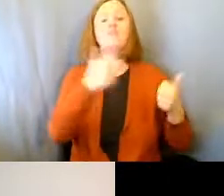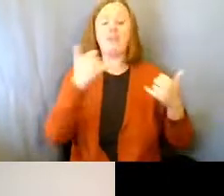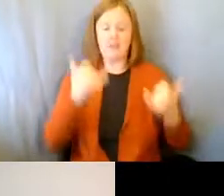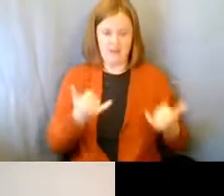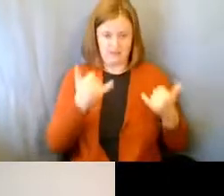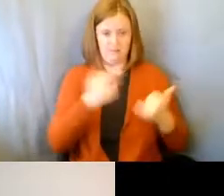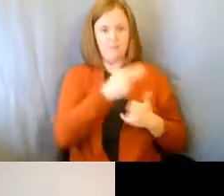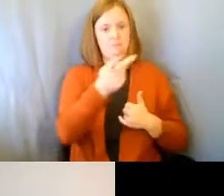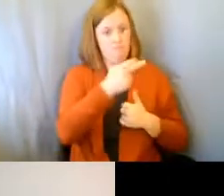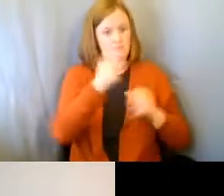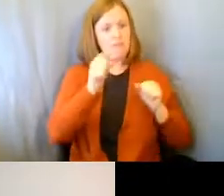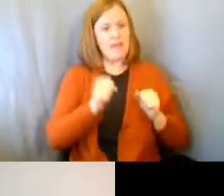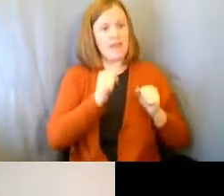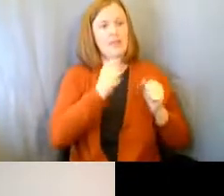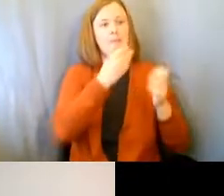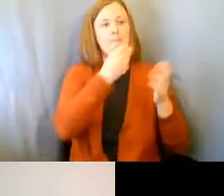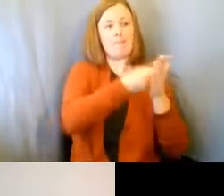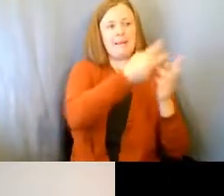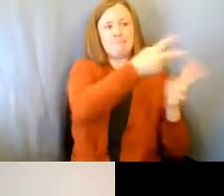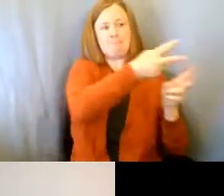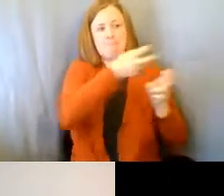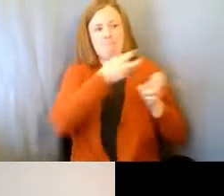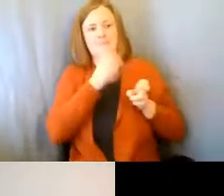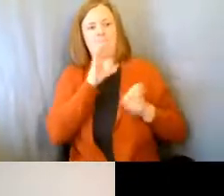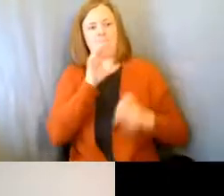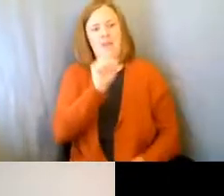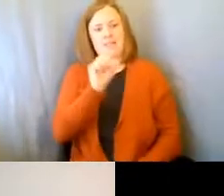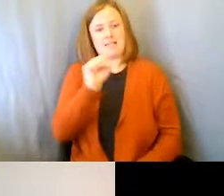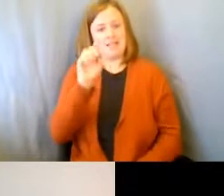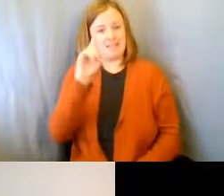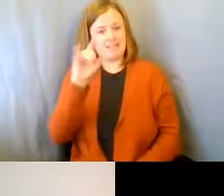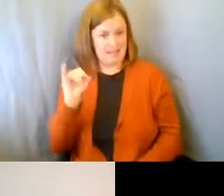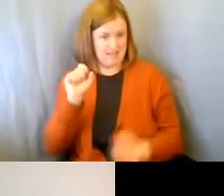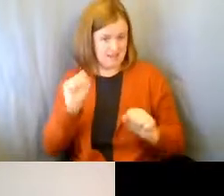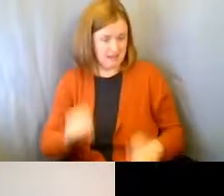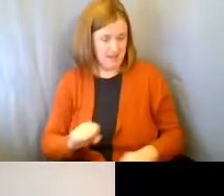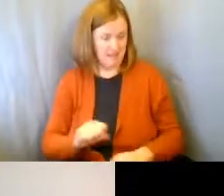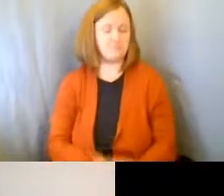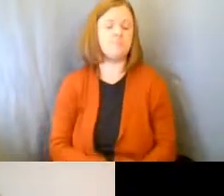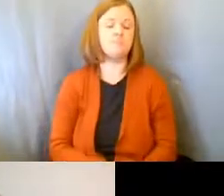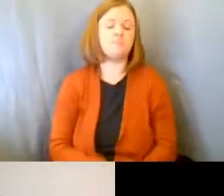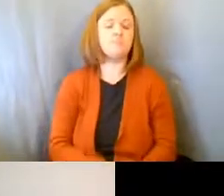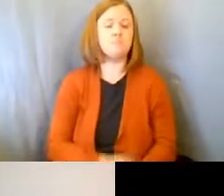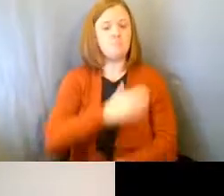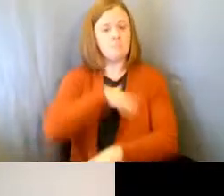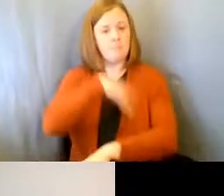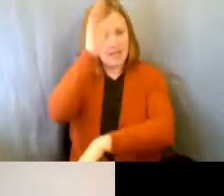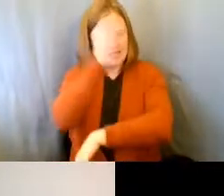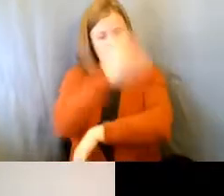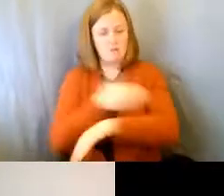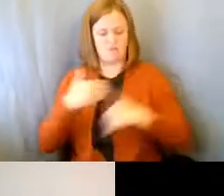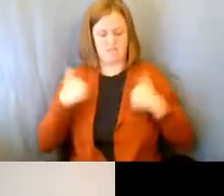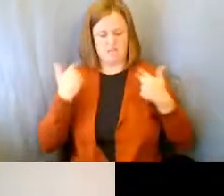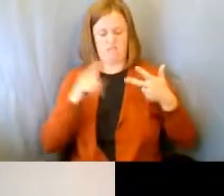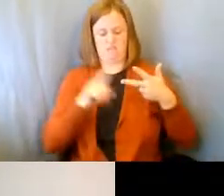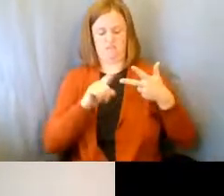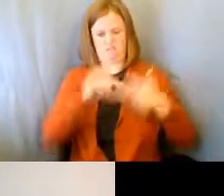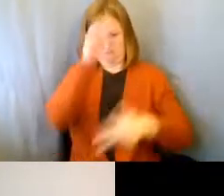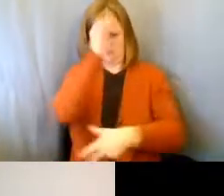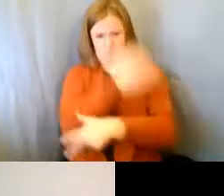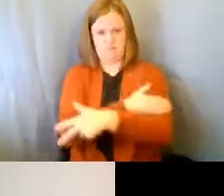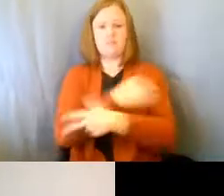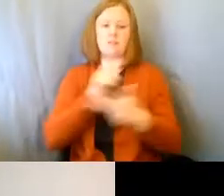actually able to pull on their own SSDI. So my son, my youngest son, who's